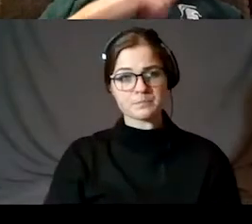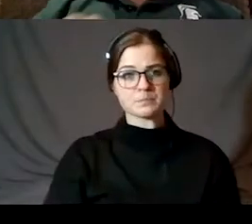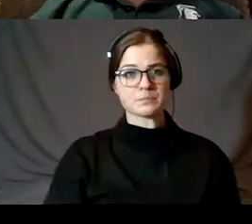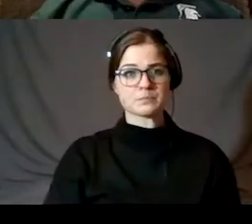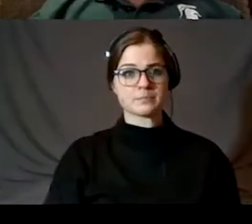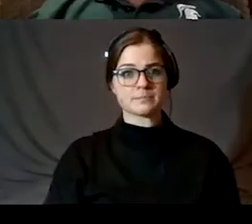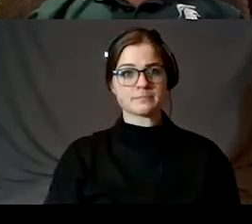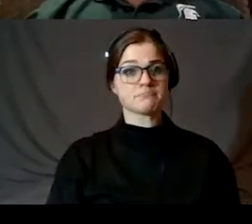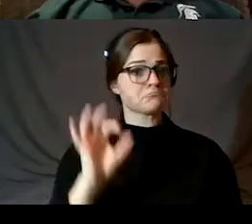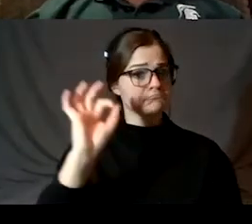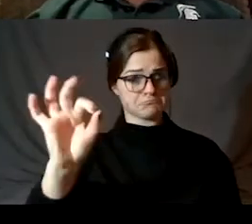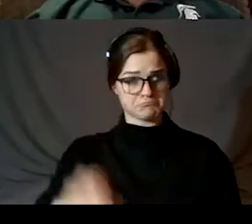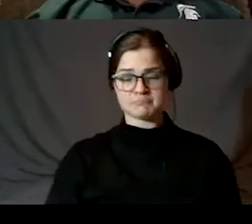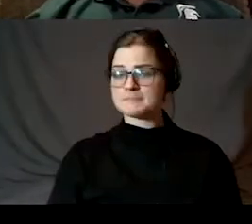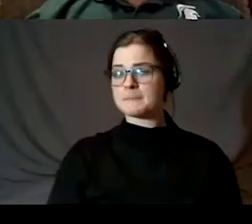All right.